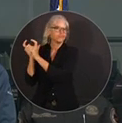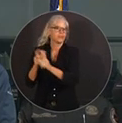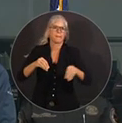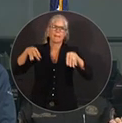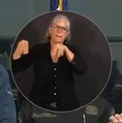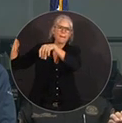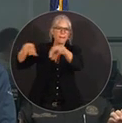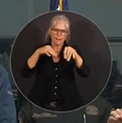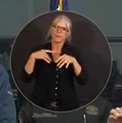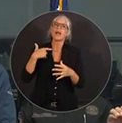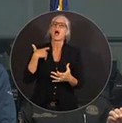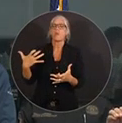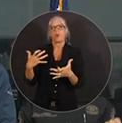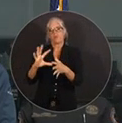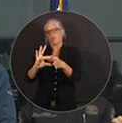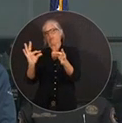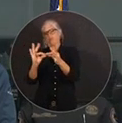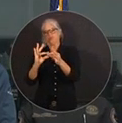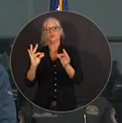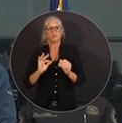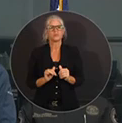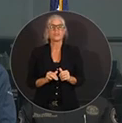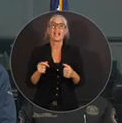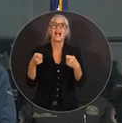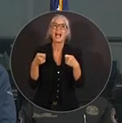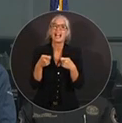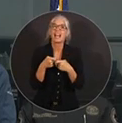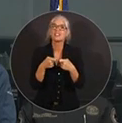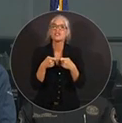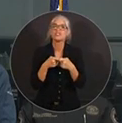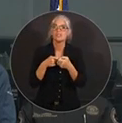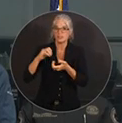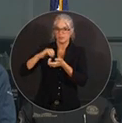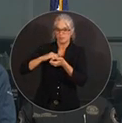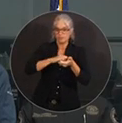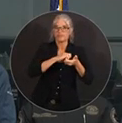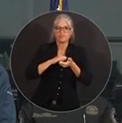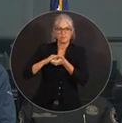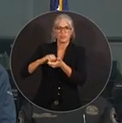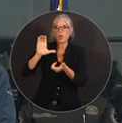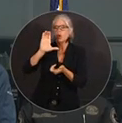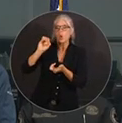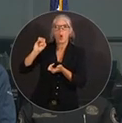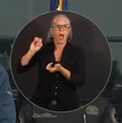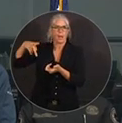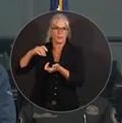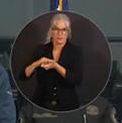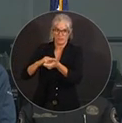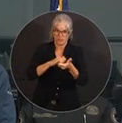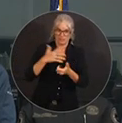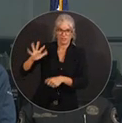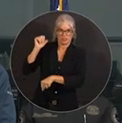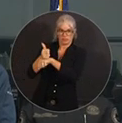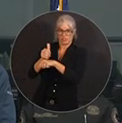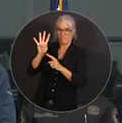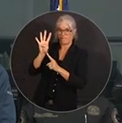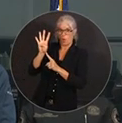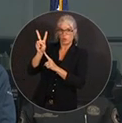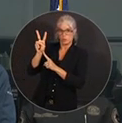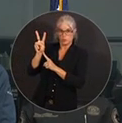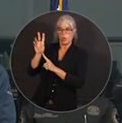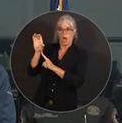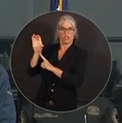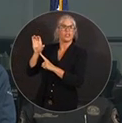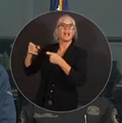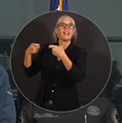to say that the electrical co-ops, they have staged 4,200 linemen, and their goal is to have